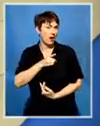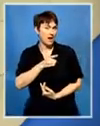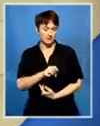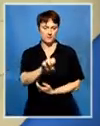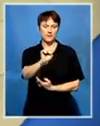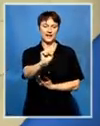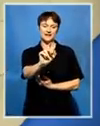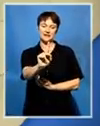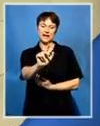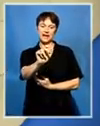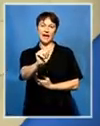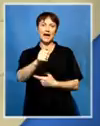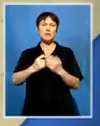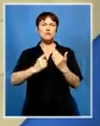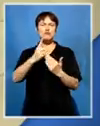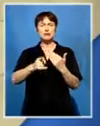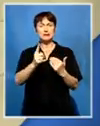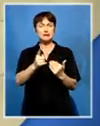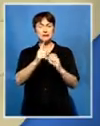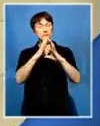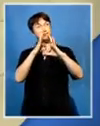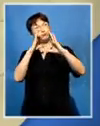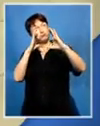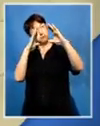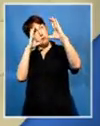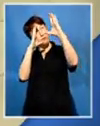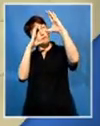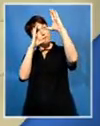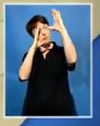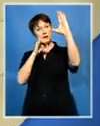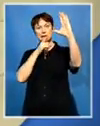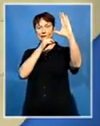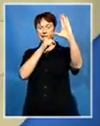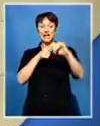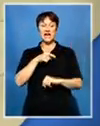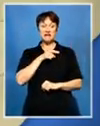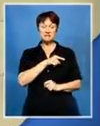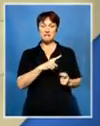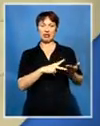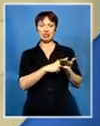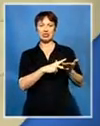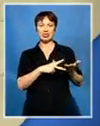is sensitive to analogue signals. Digital broadcasting minimises that interference.